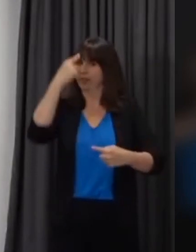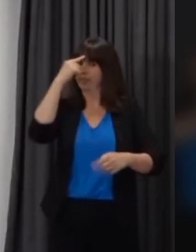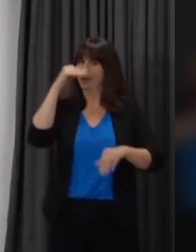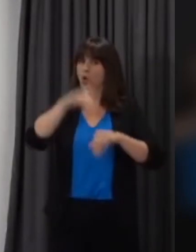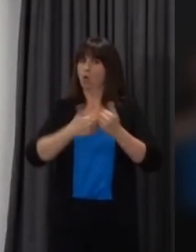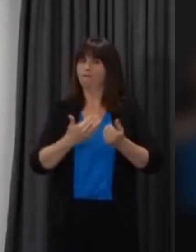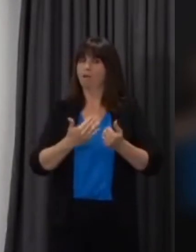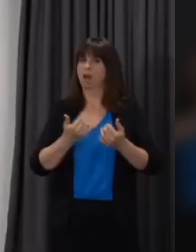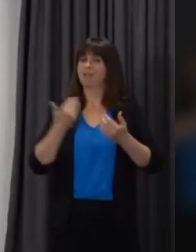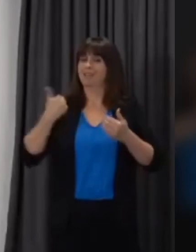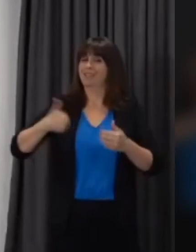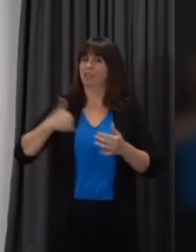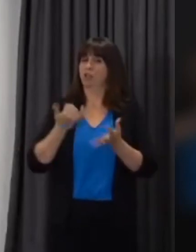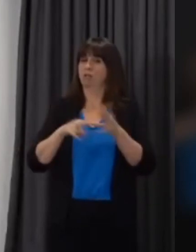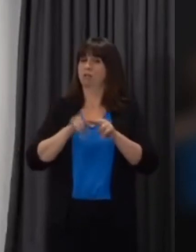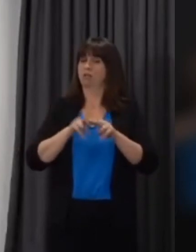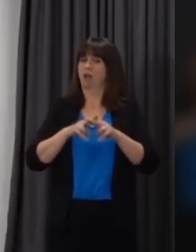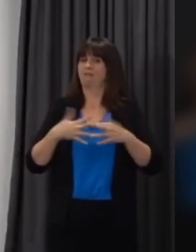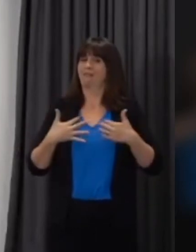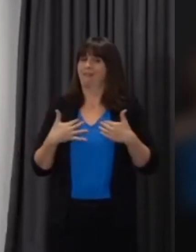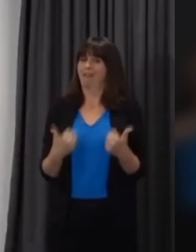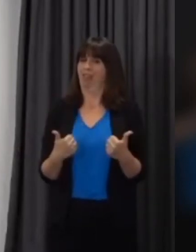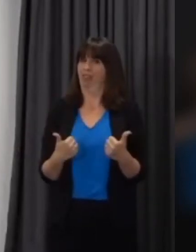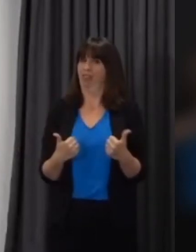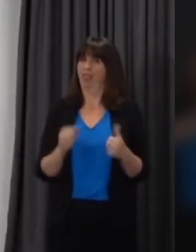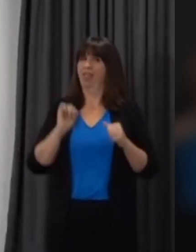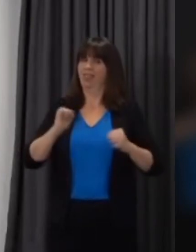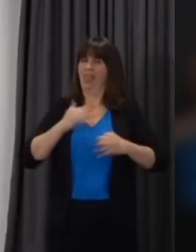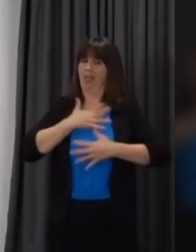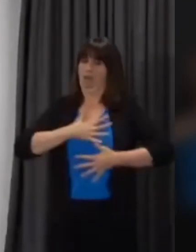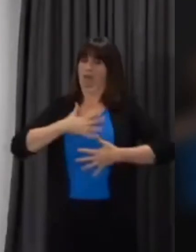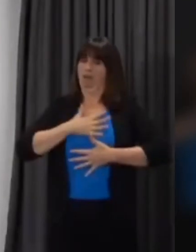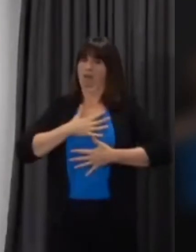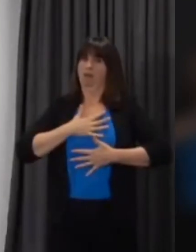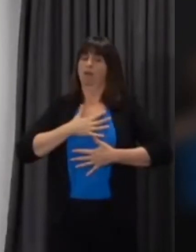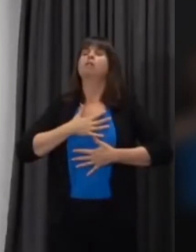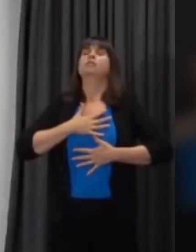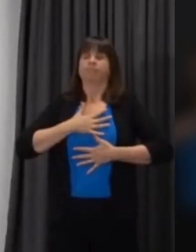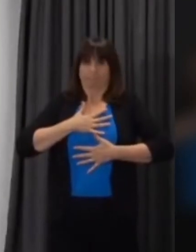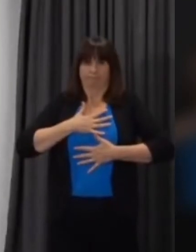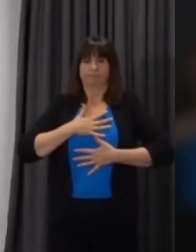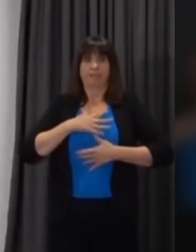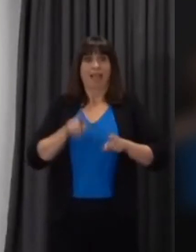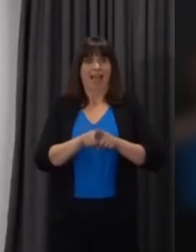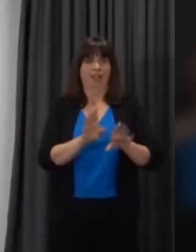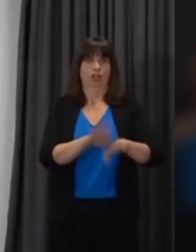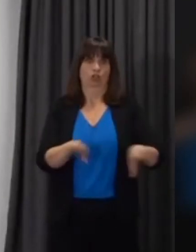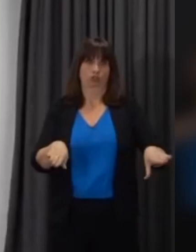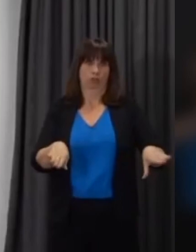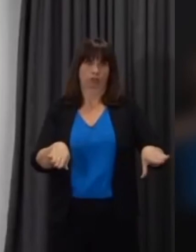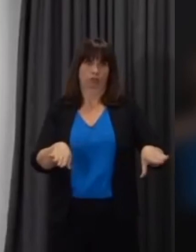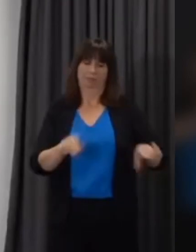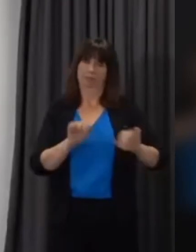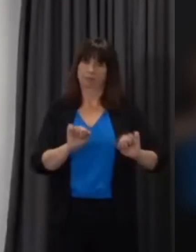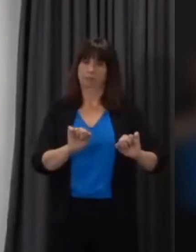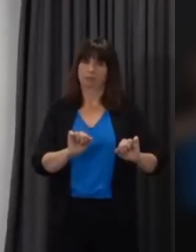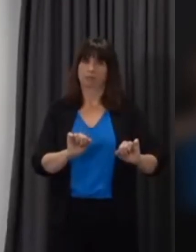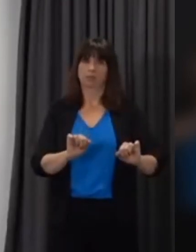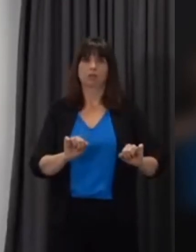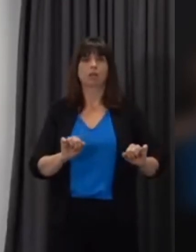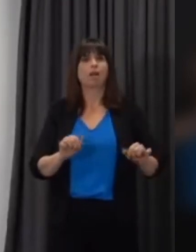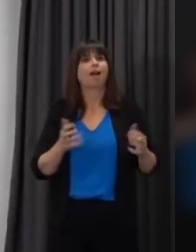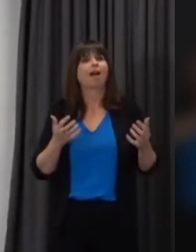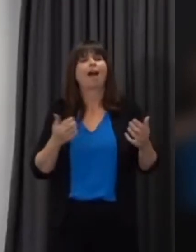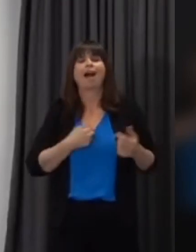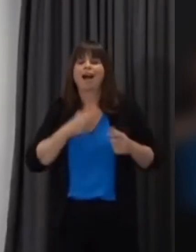well-being of our staff and our children and we will have to recognize that in any environment it's impossible to